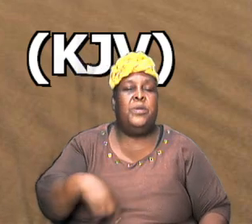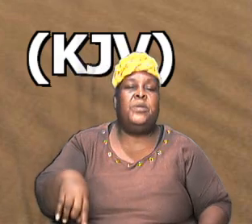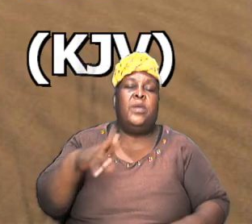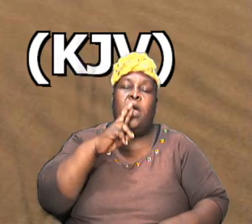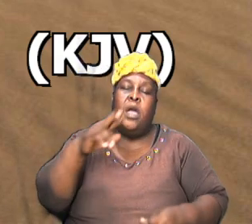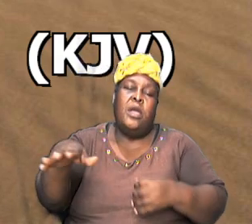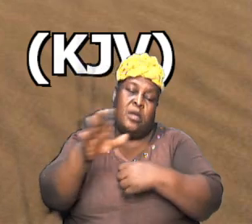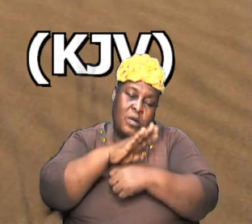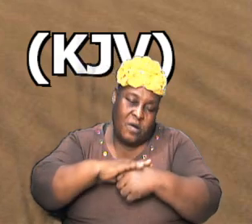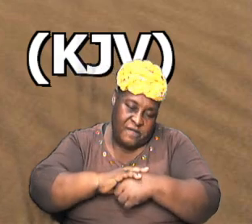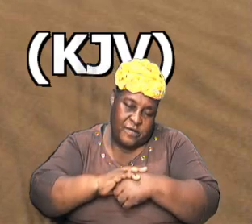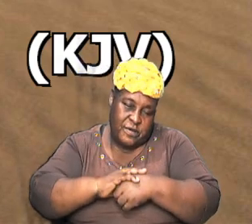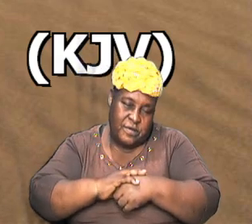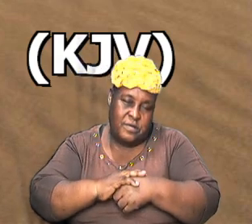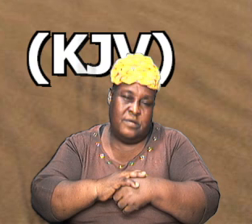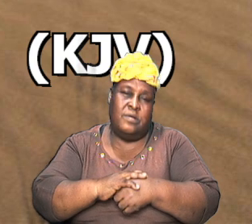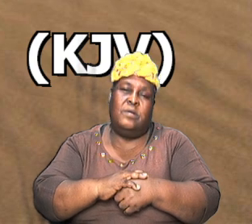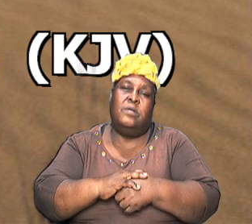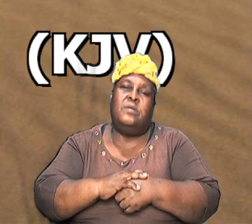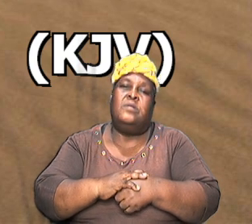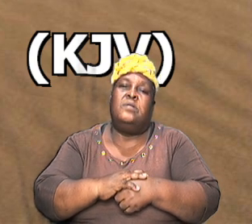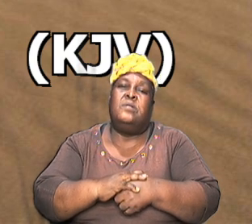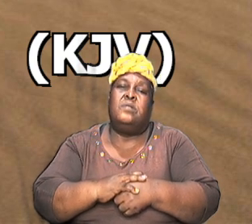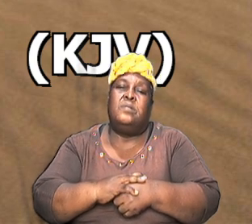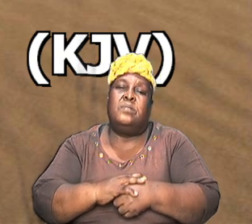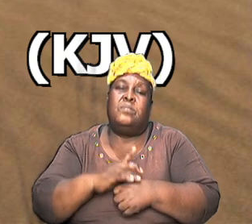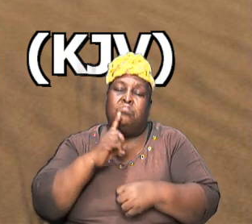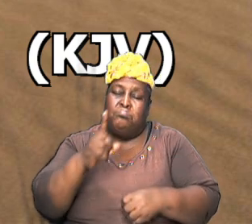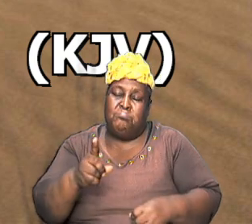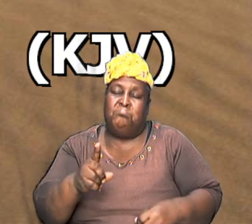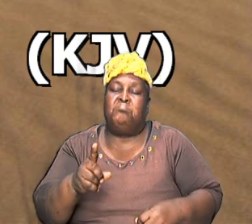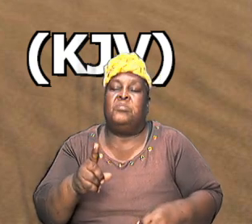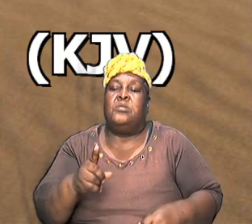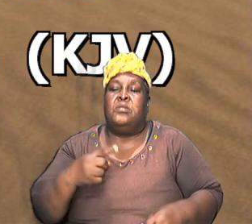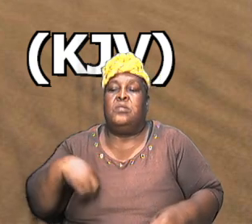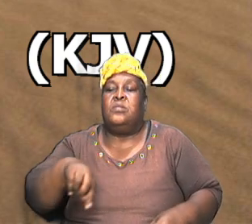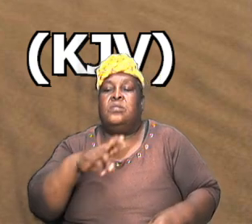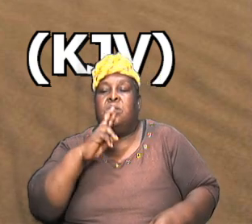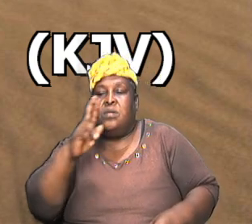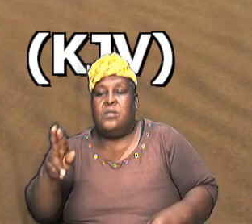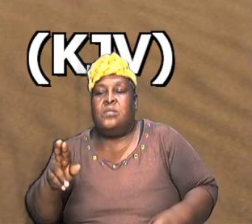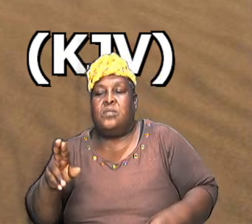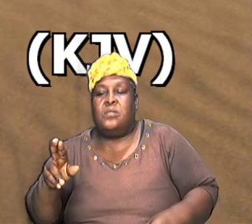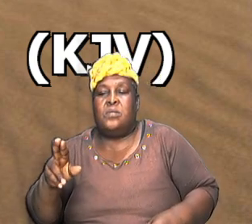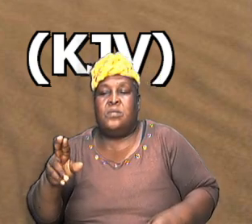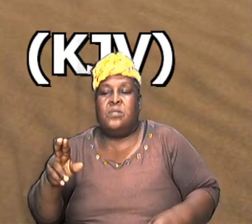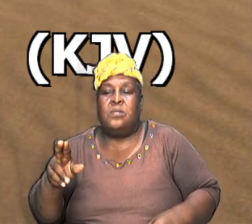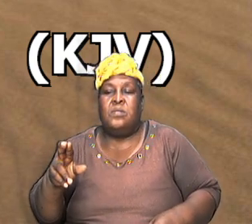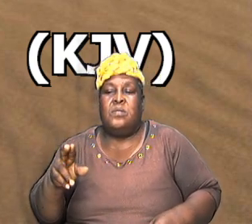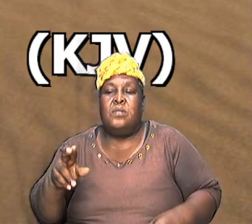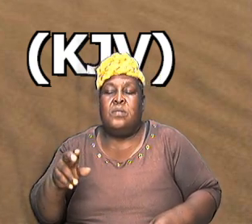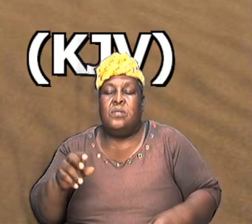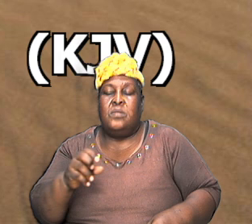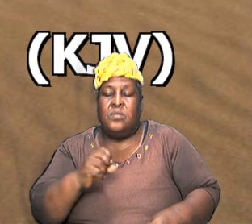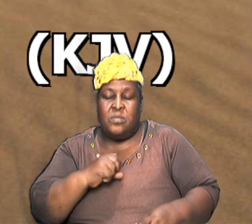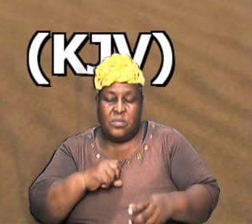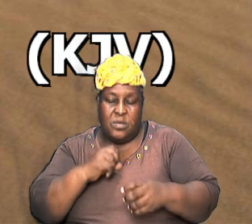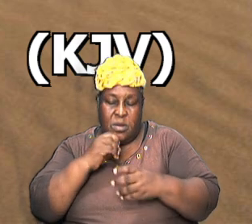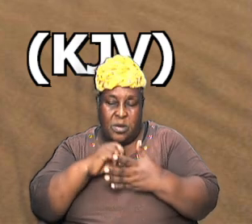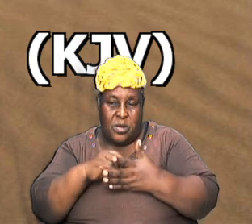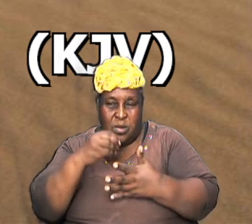we are basically being supervised even at this point